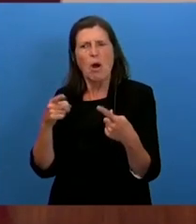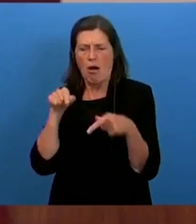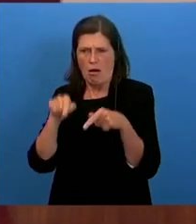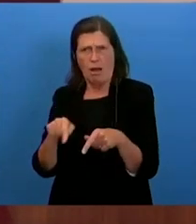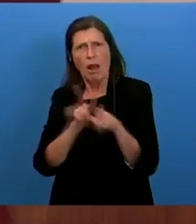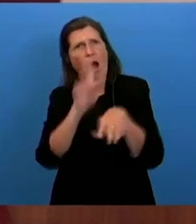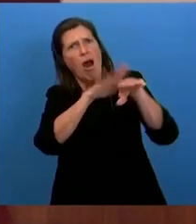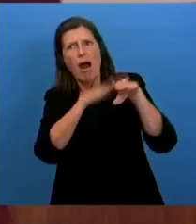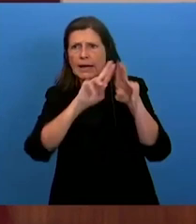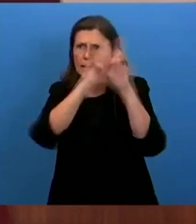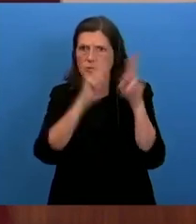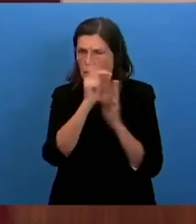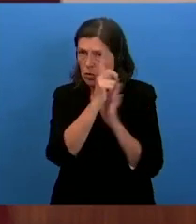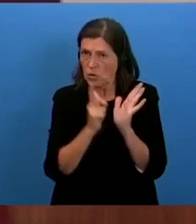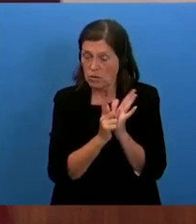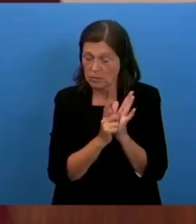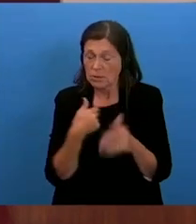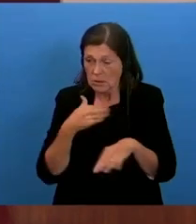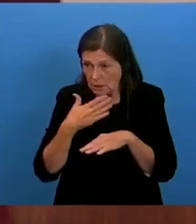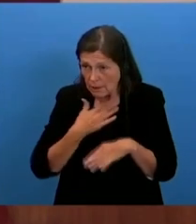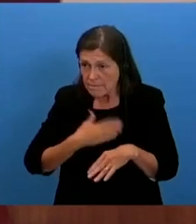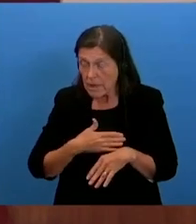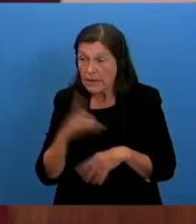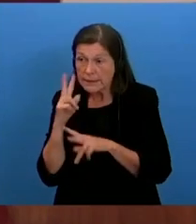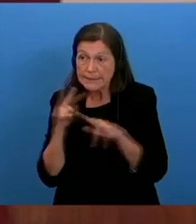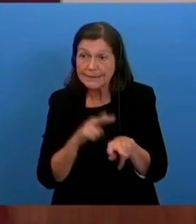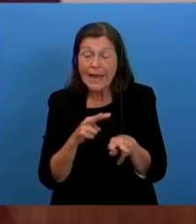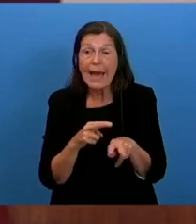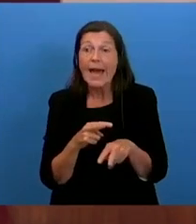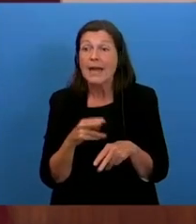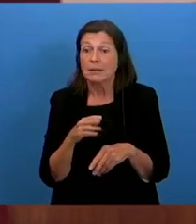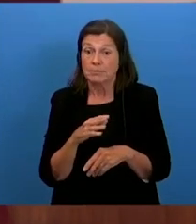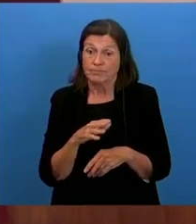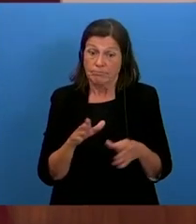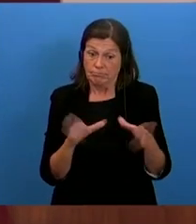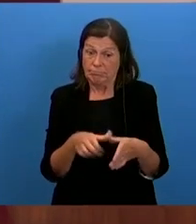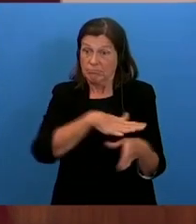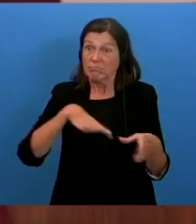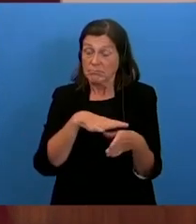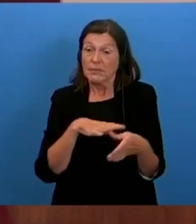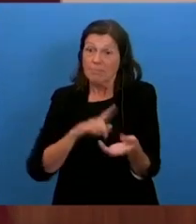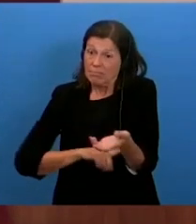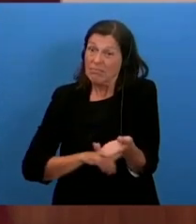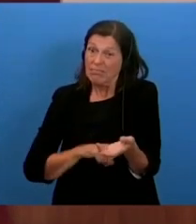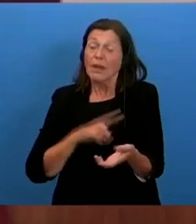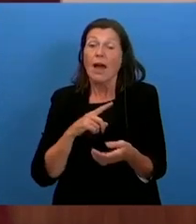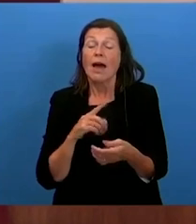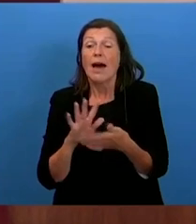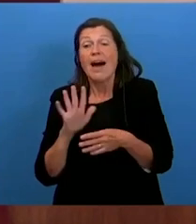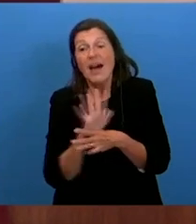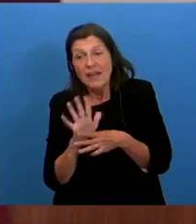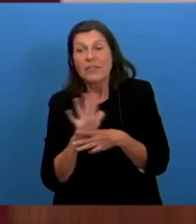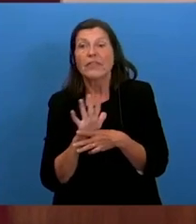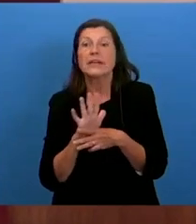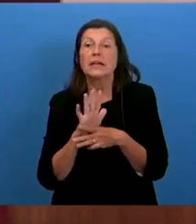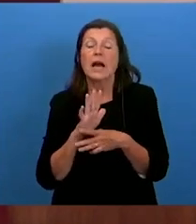conclusion, I would like to draw your attention to the rights of ethnic Azerbaijanis, falsely expelled from their ancestral lands and properties through ethnic